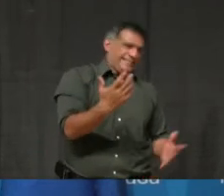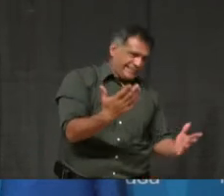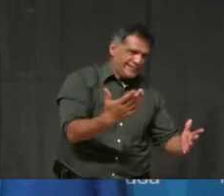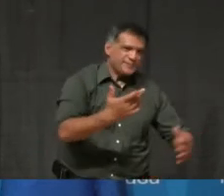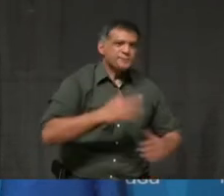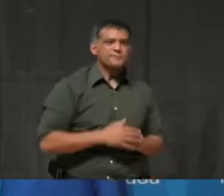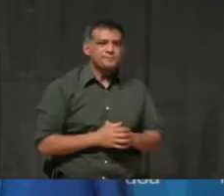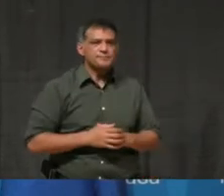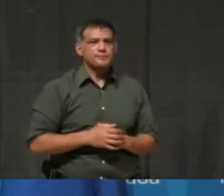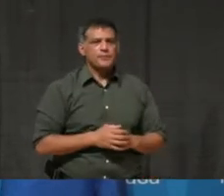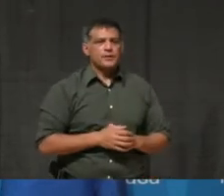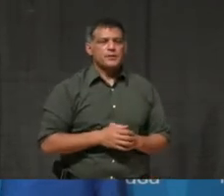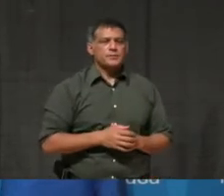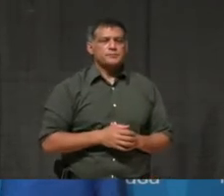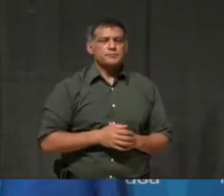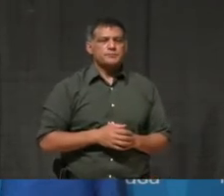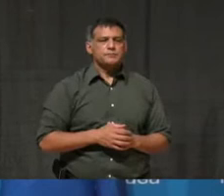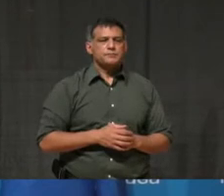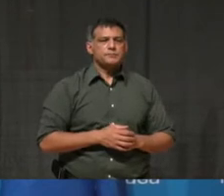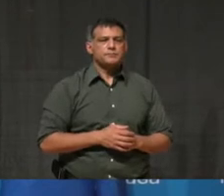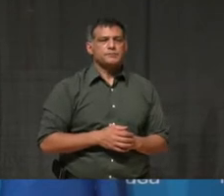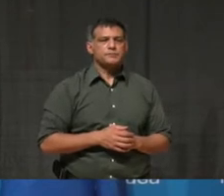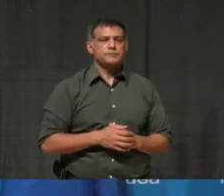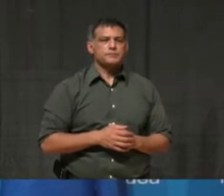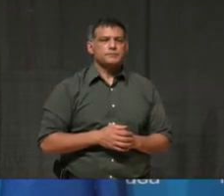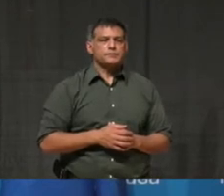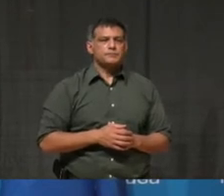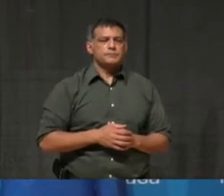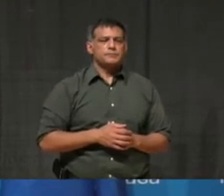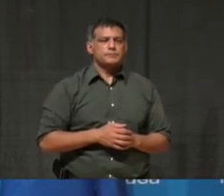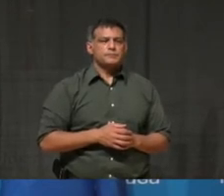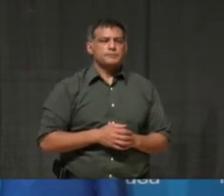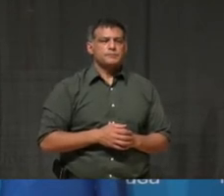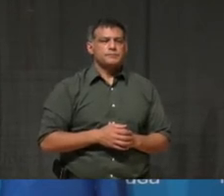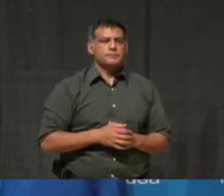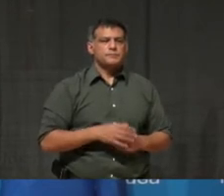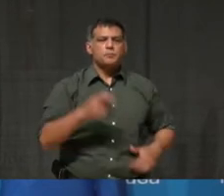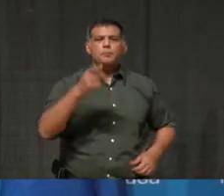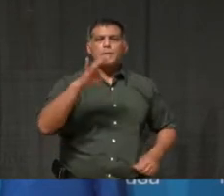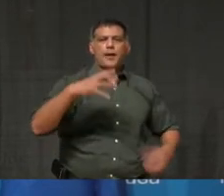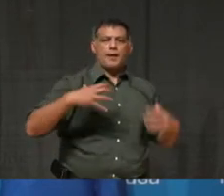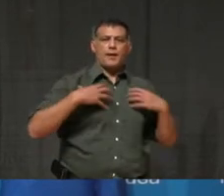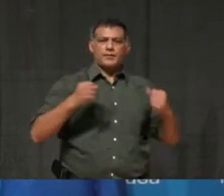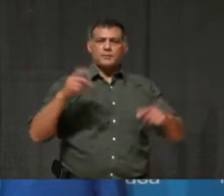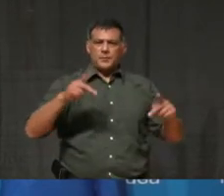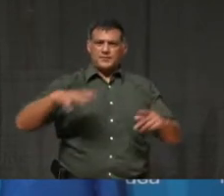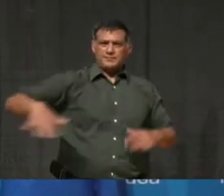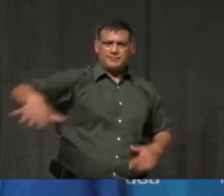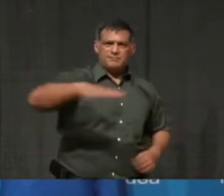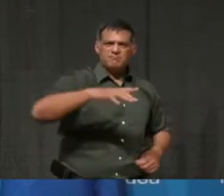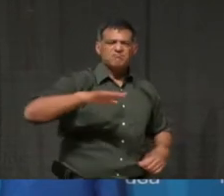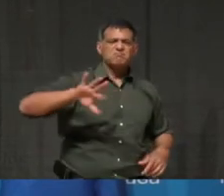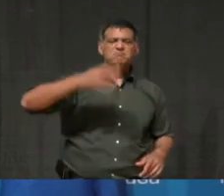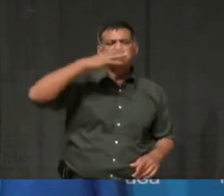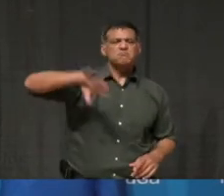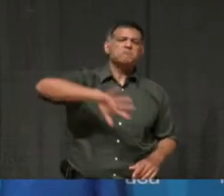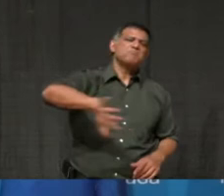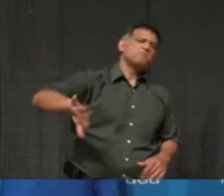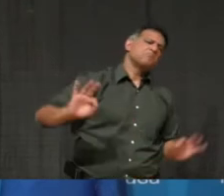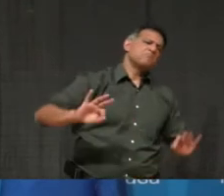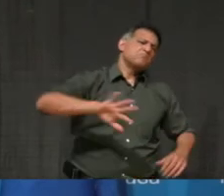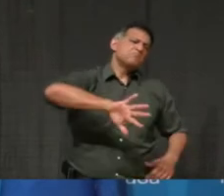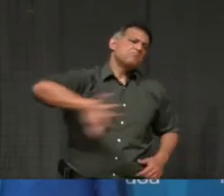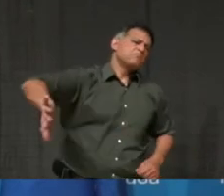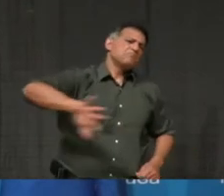So, what do you think of the characterization about public health officials being sidelined, stemming from the conversation